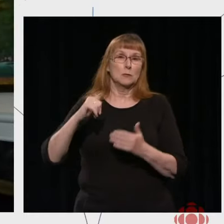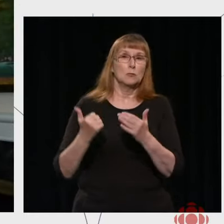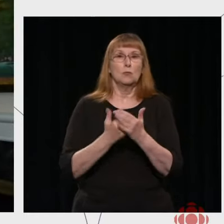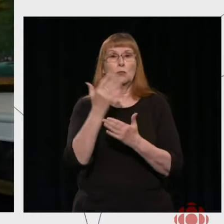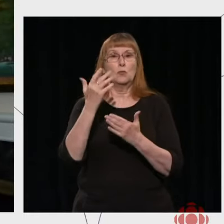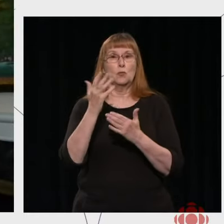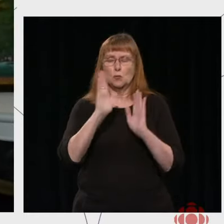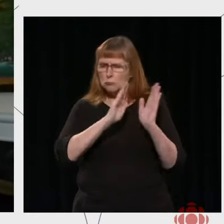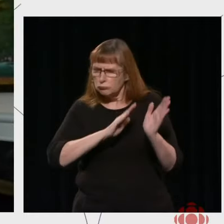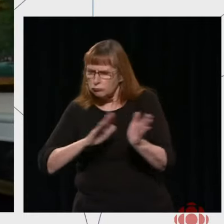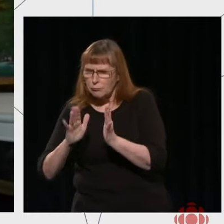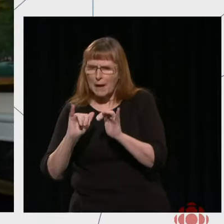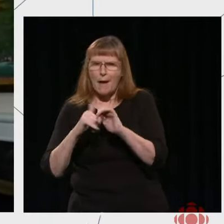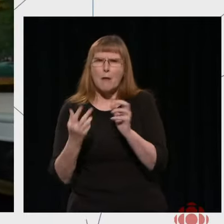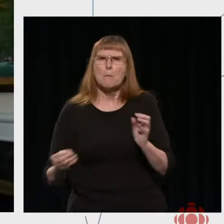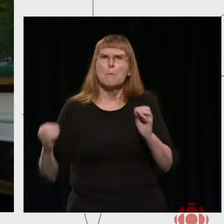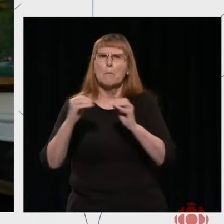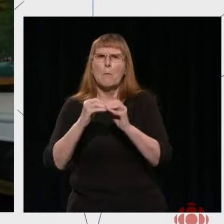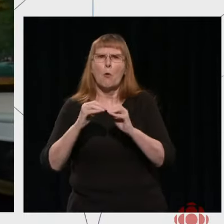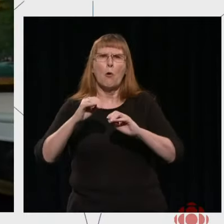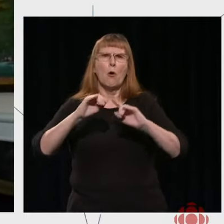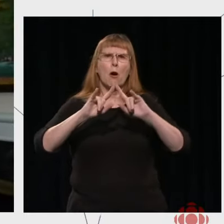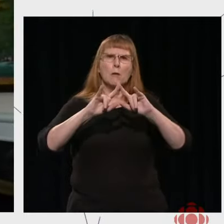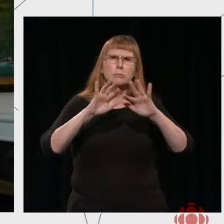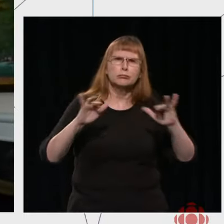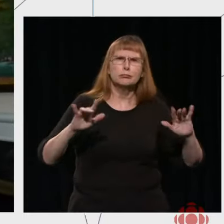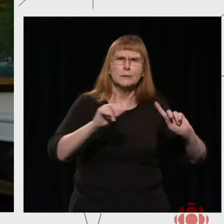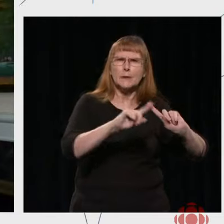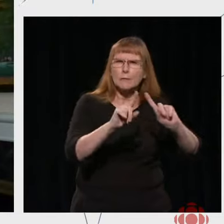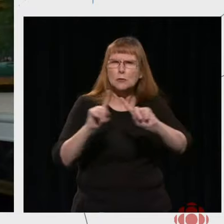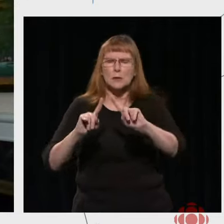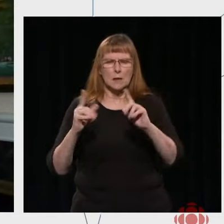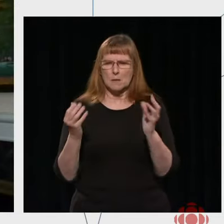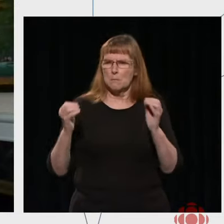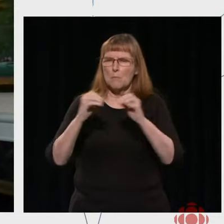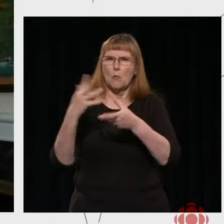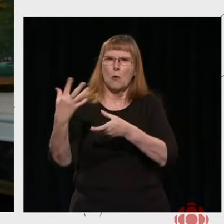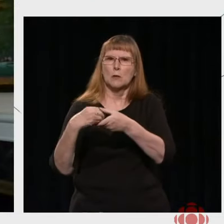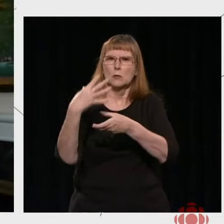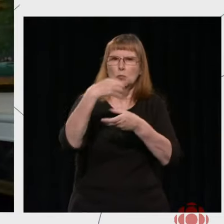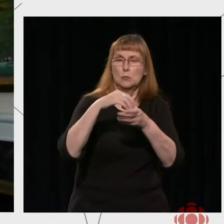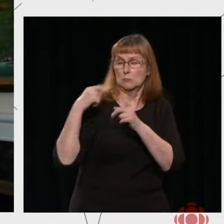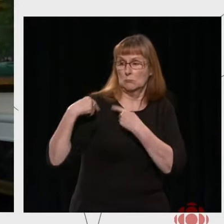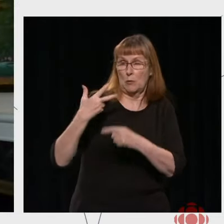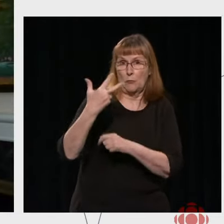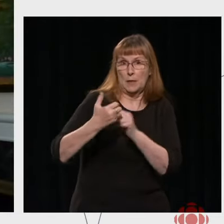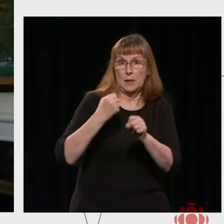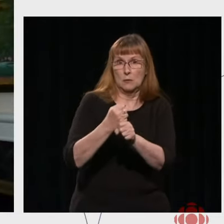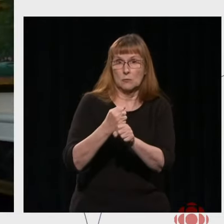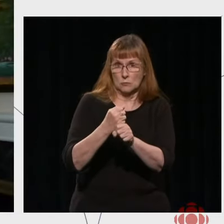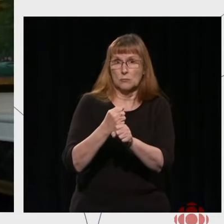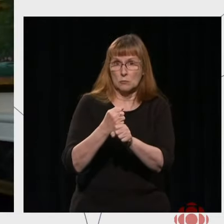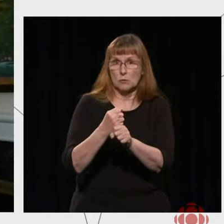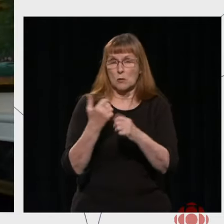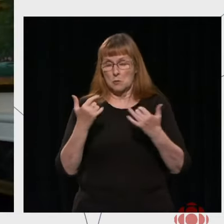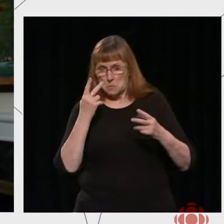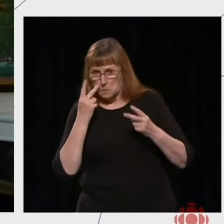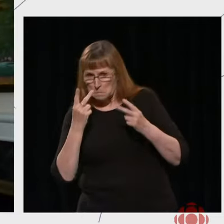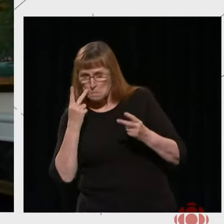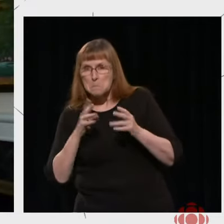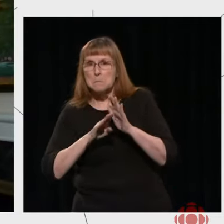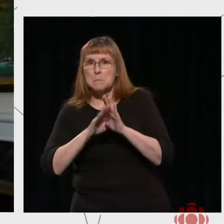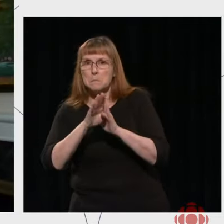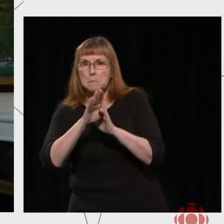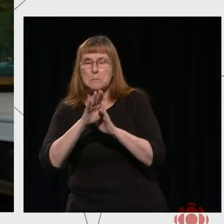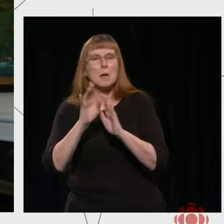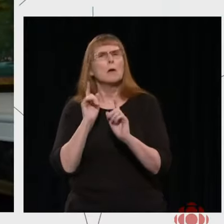and we have a three-year track record. Our goal is to ensure that CBC Radio Canada better